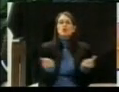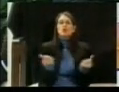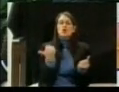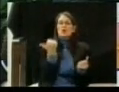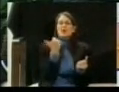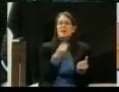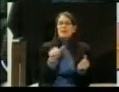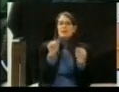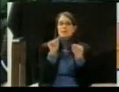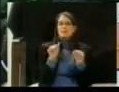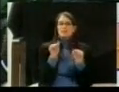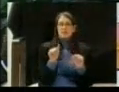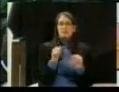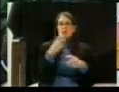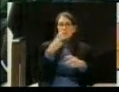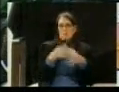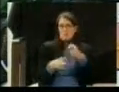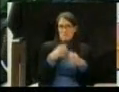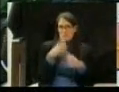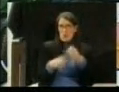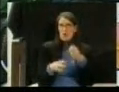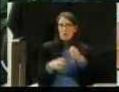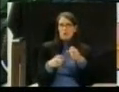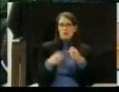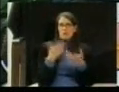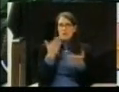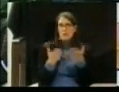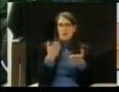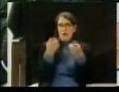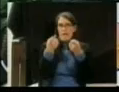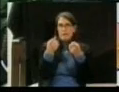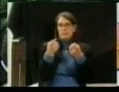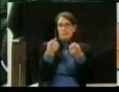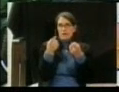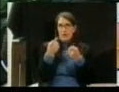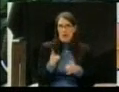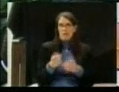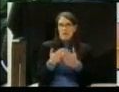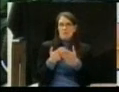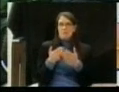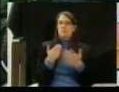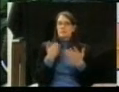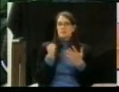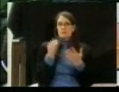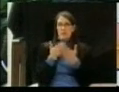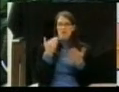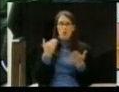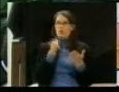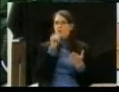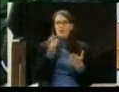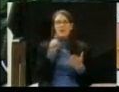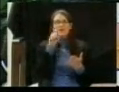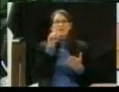had occurred at a previous meeting. You would not have to redo the entire meeting. It would only be as to that one item. Thank you.